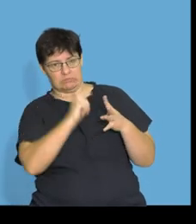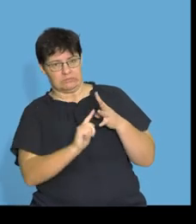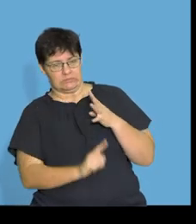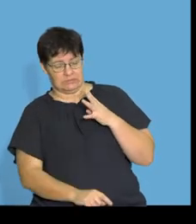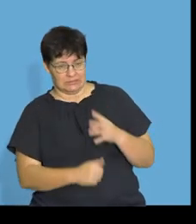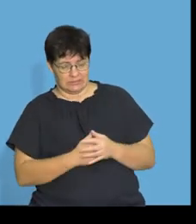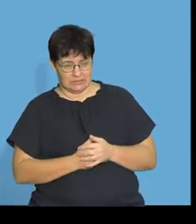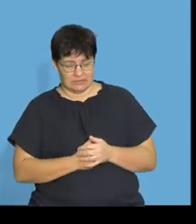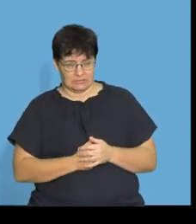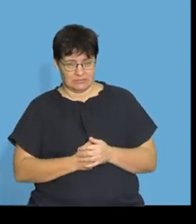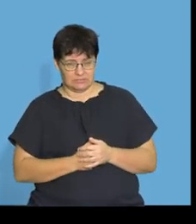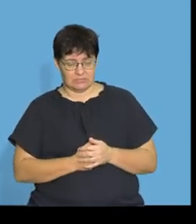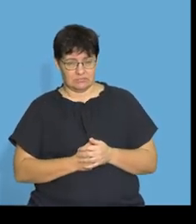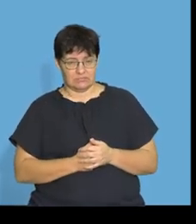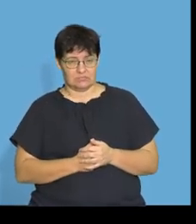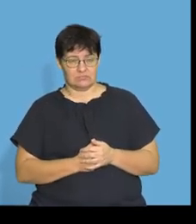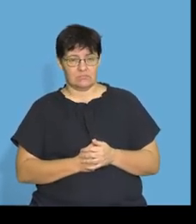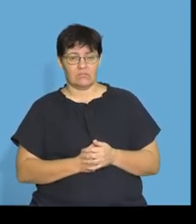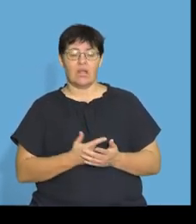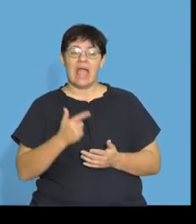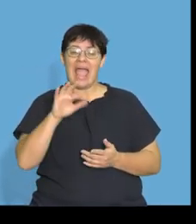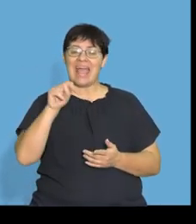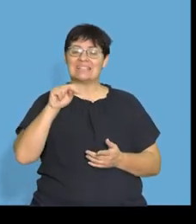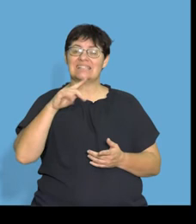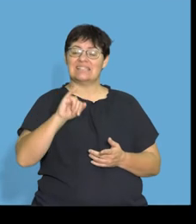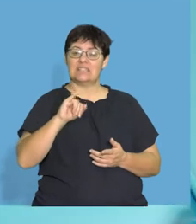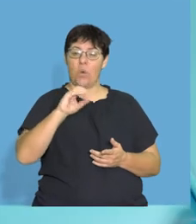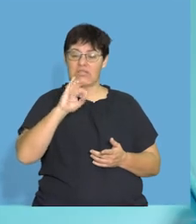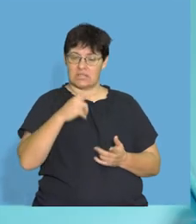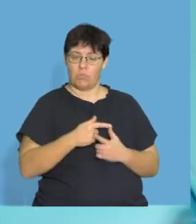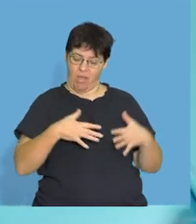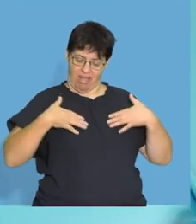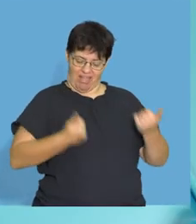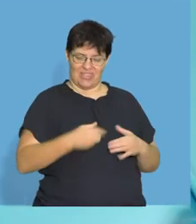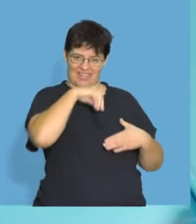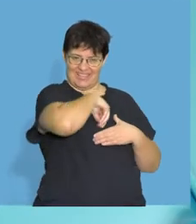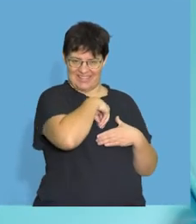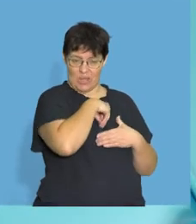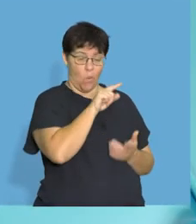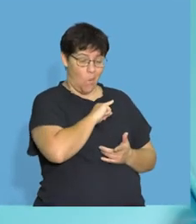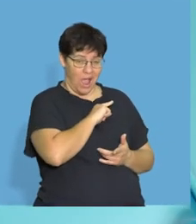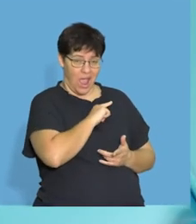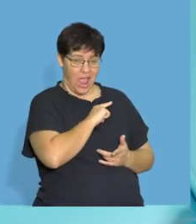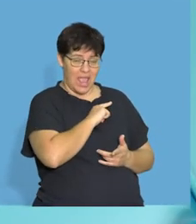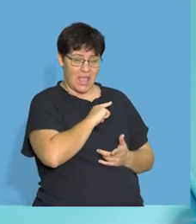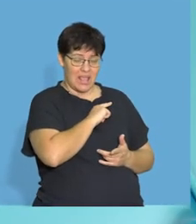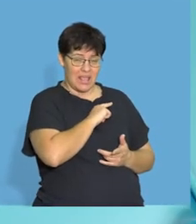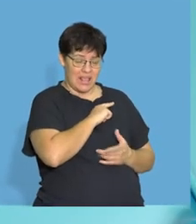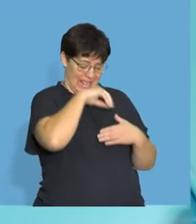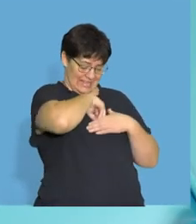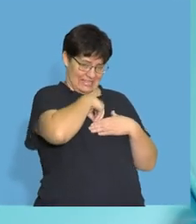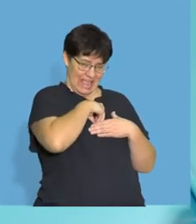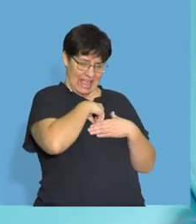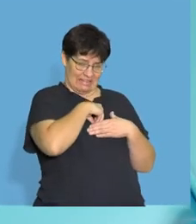concepts. What it does is, if it antioxidants, it keeps you healthy. Because if you're not